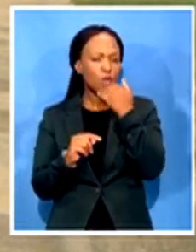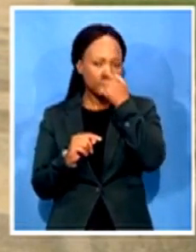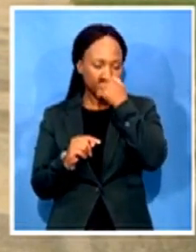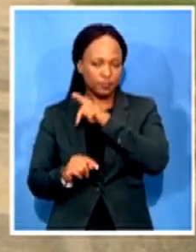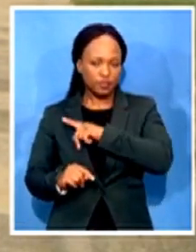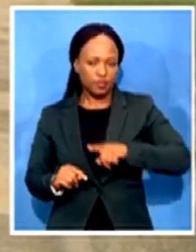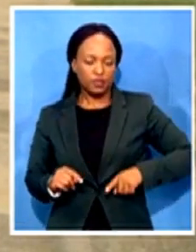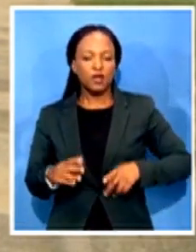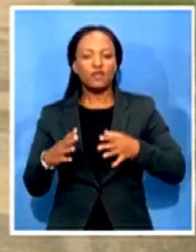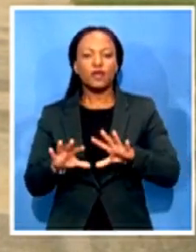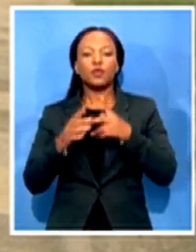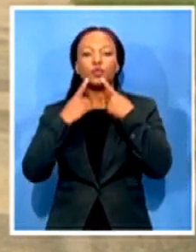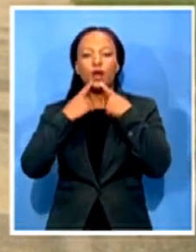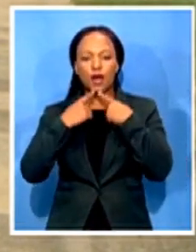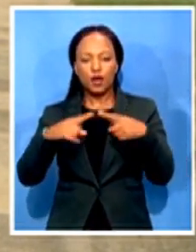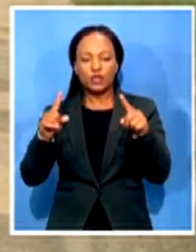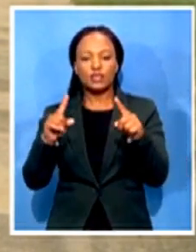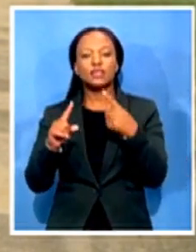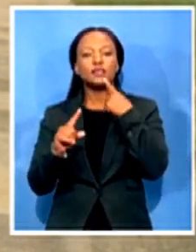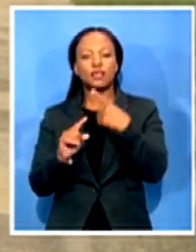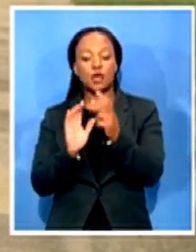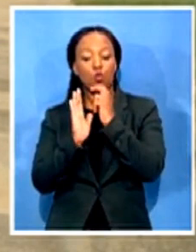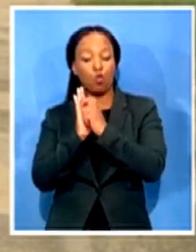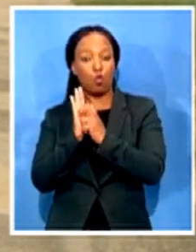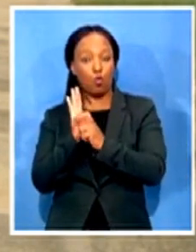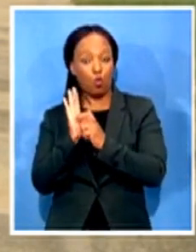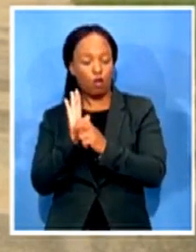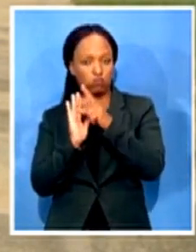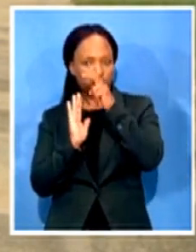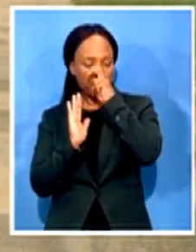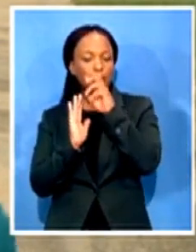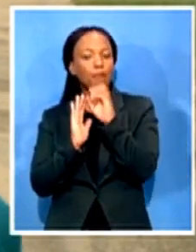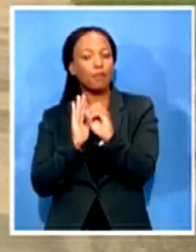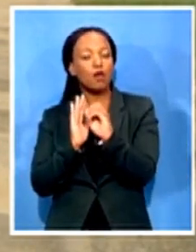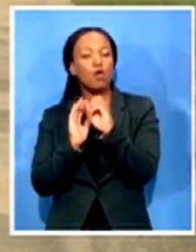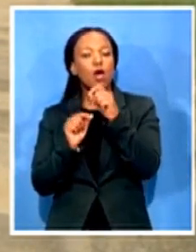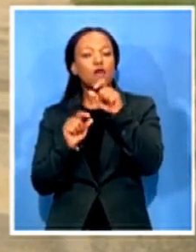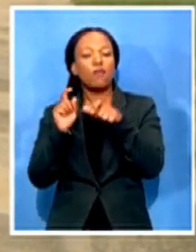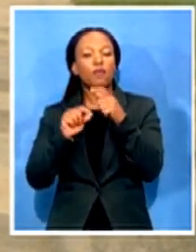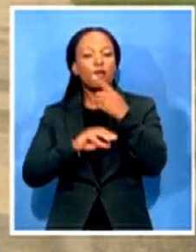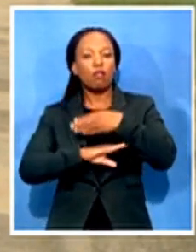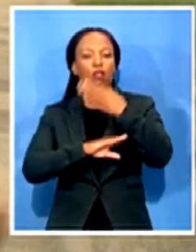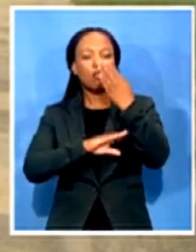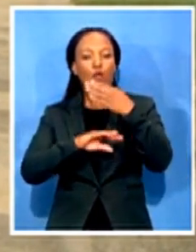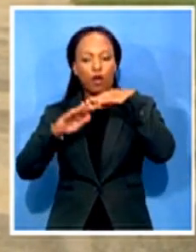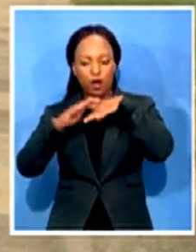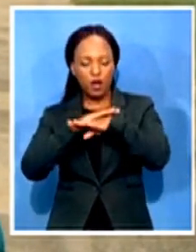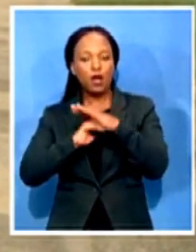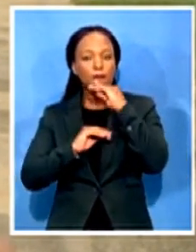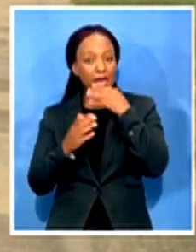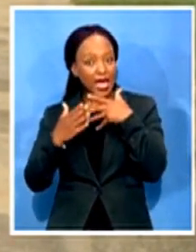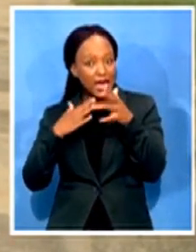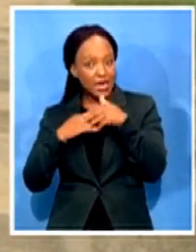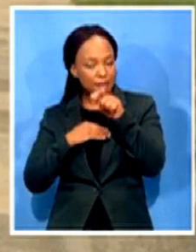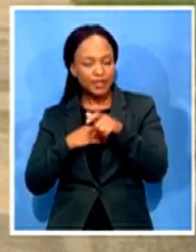strict rules when it comes to people crossing the border it's not just anyone it's people that are going to school people that are doing